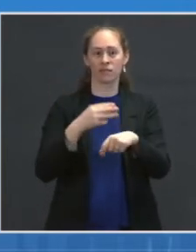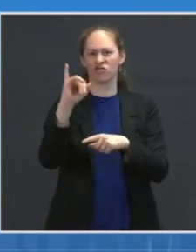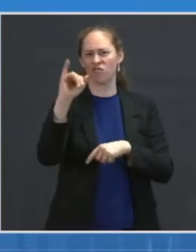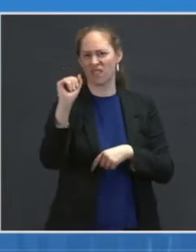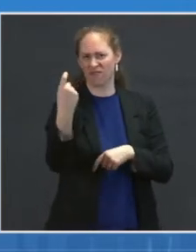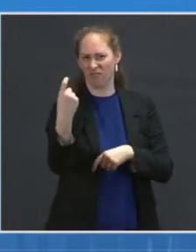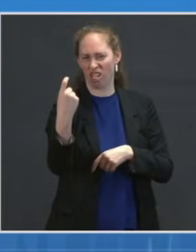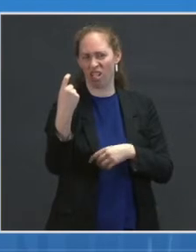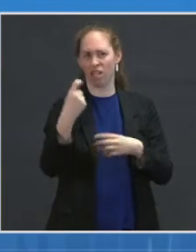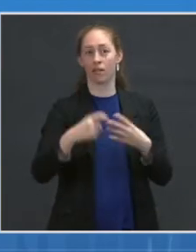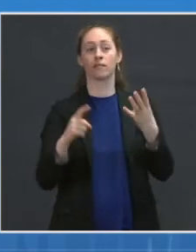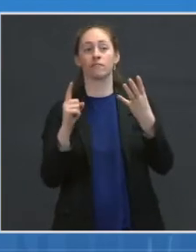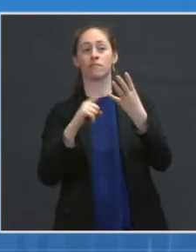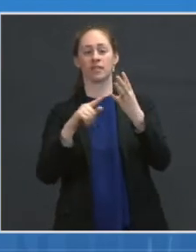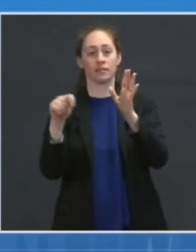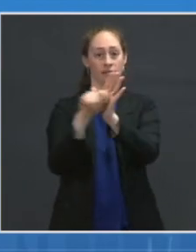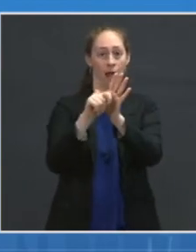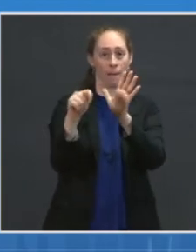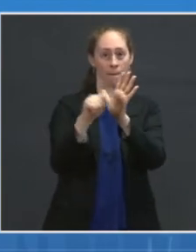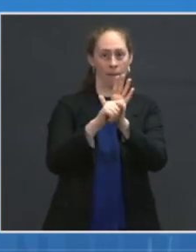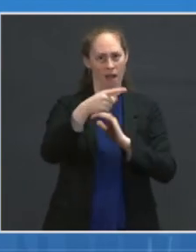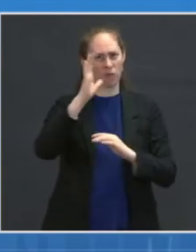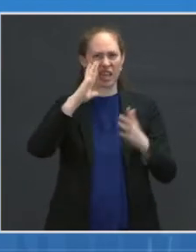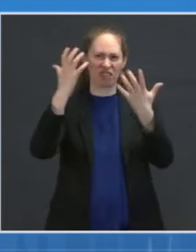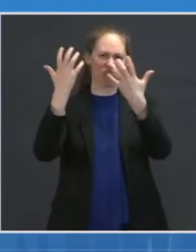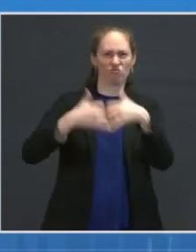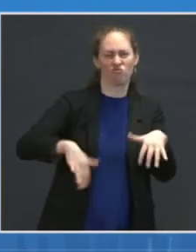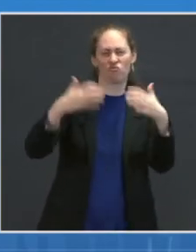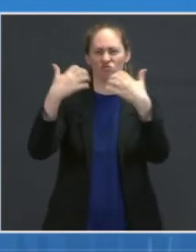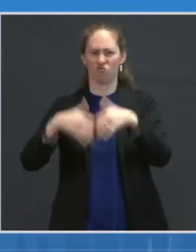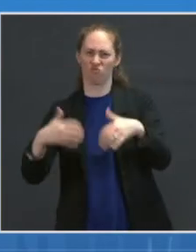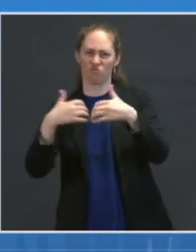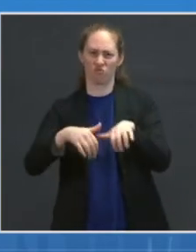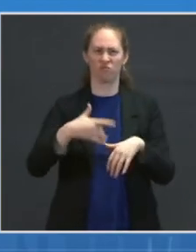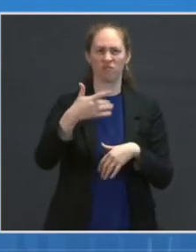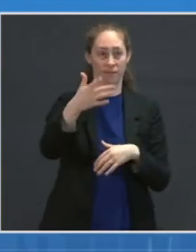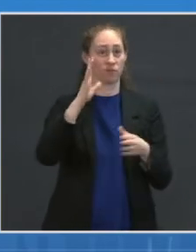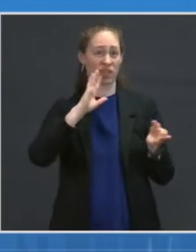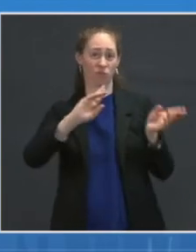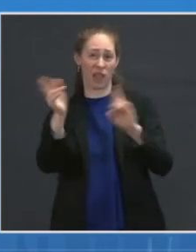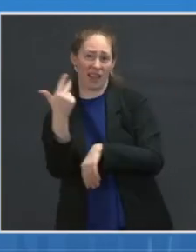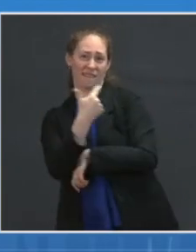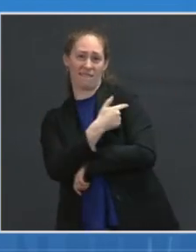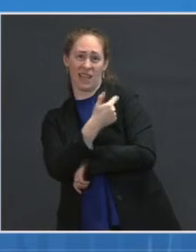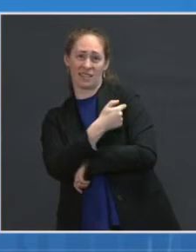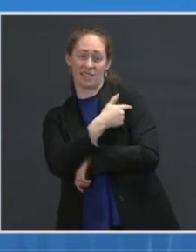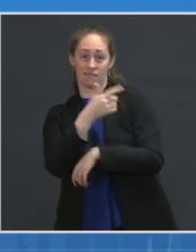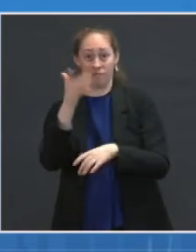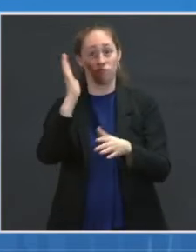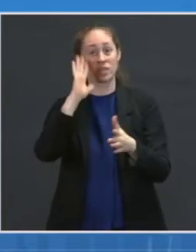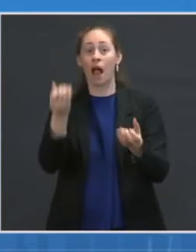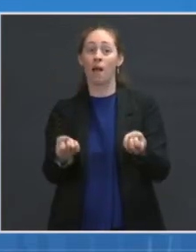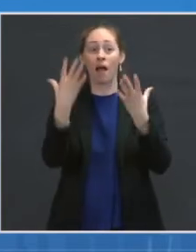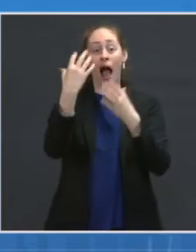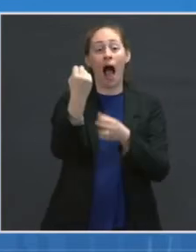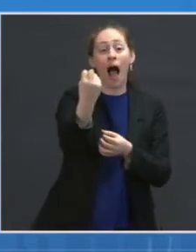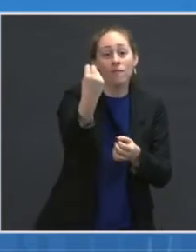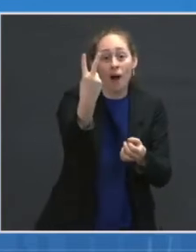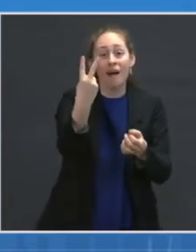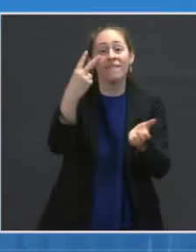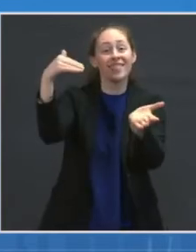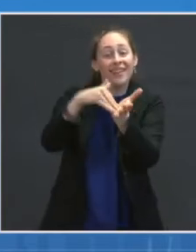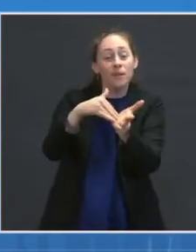These sites will have the capacity to vaccinate a total of 12,000 individuals per day in total.